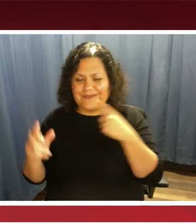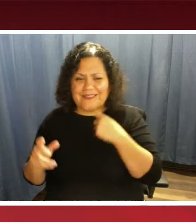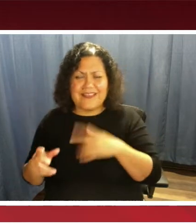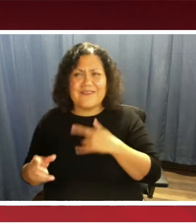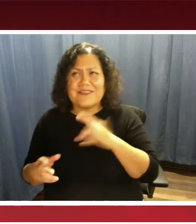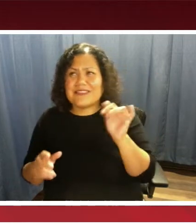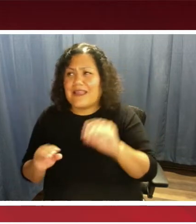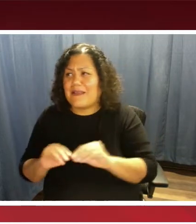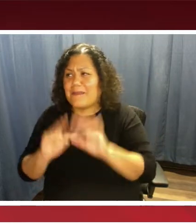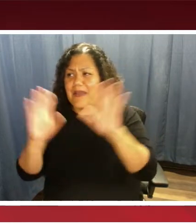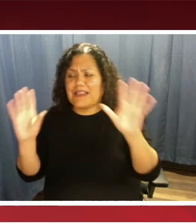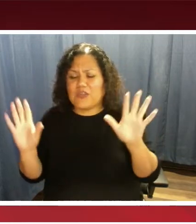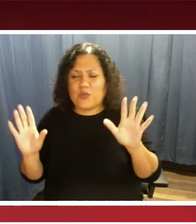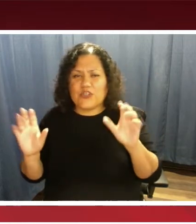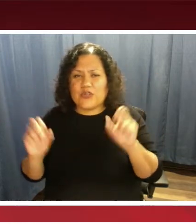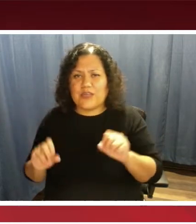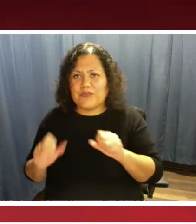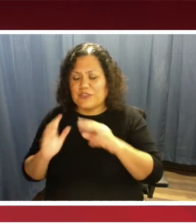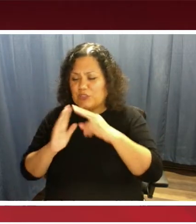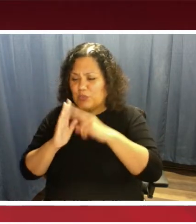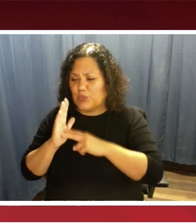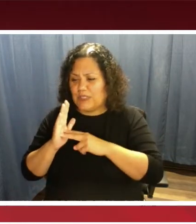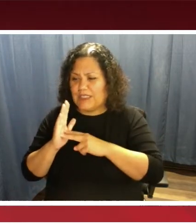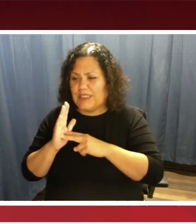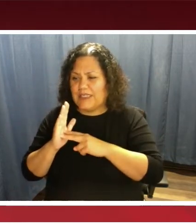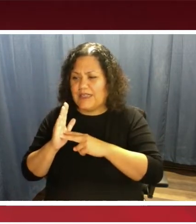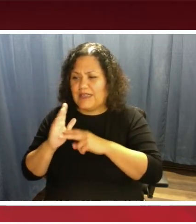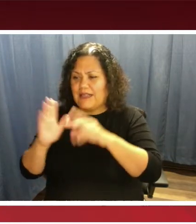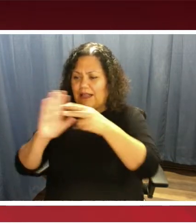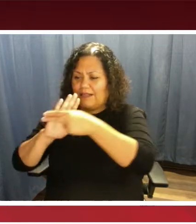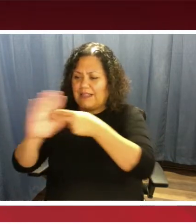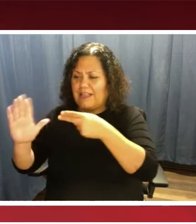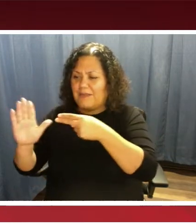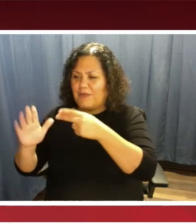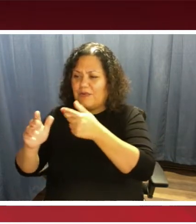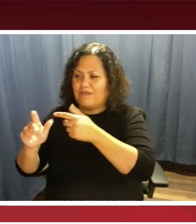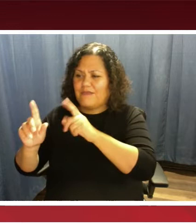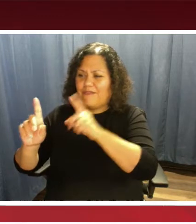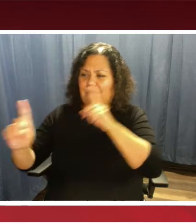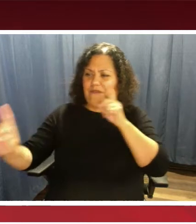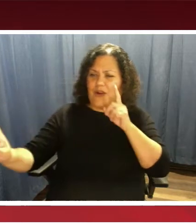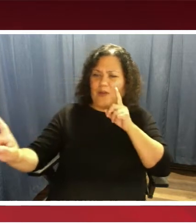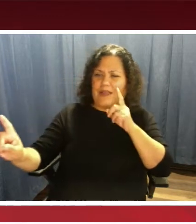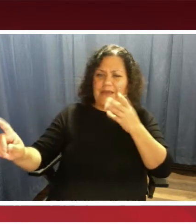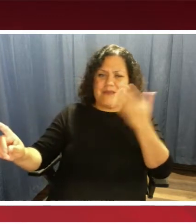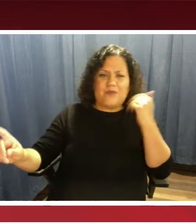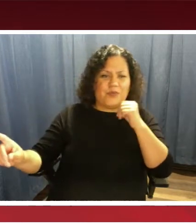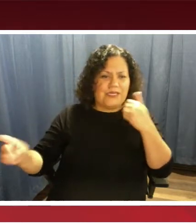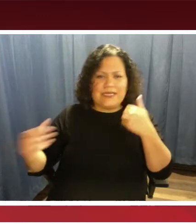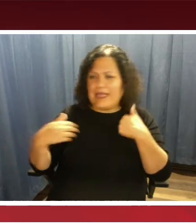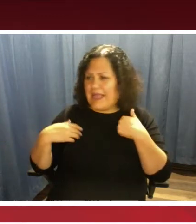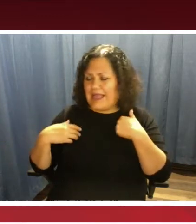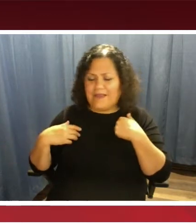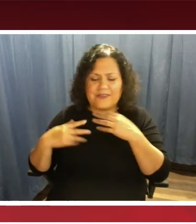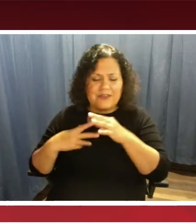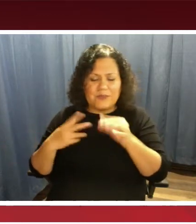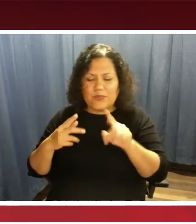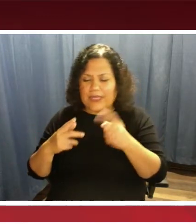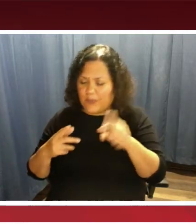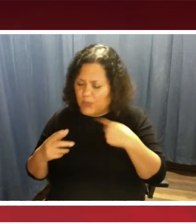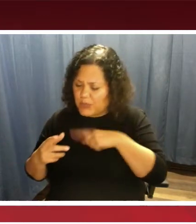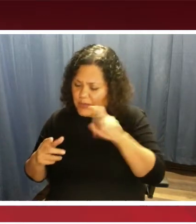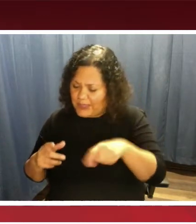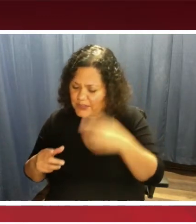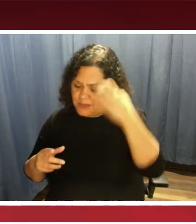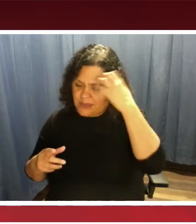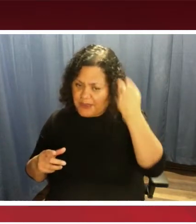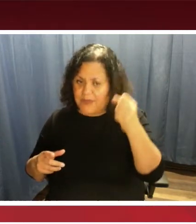when you read a label several feet away. And until now, there was no alternative but to memorize routes to follow. And